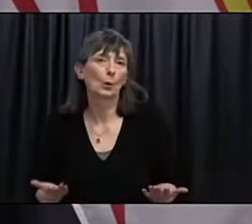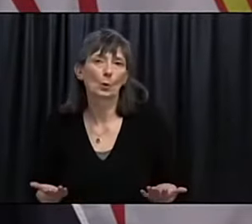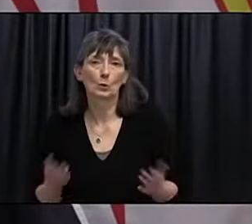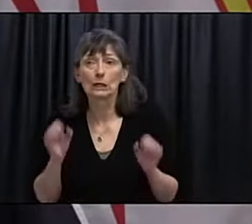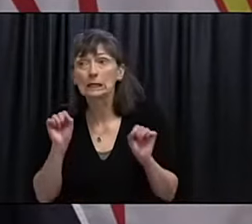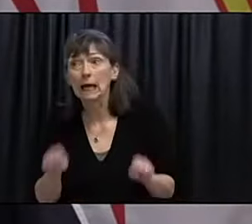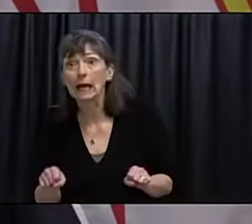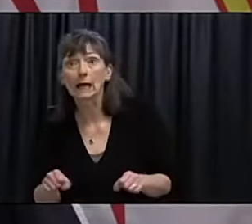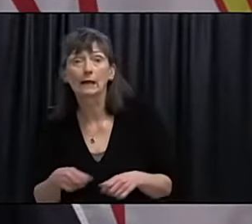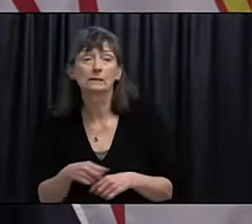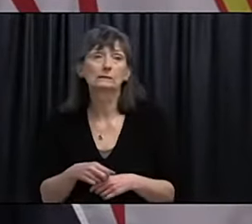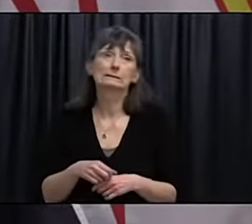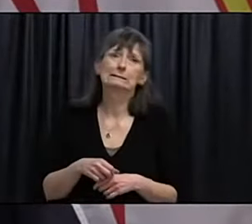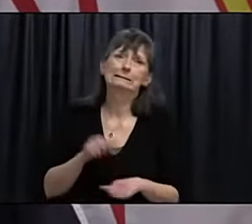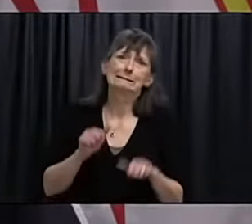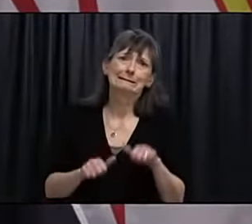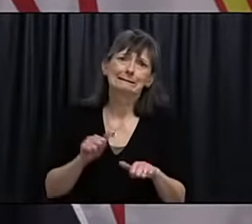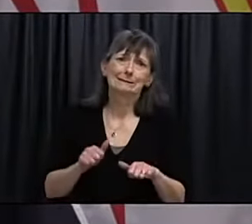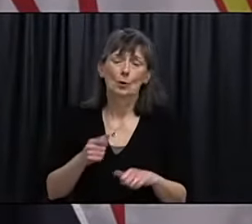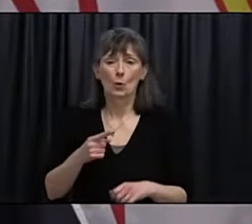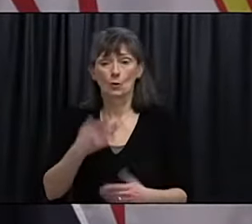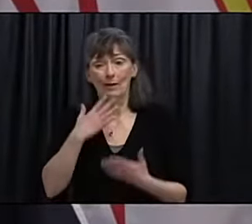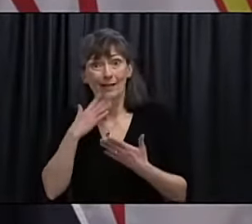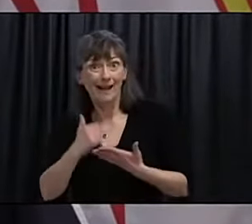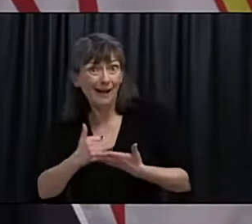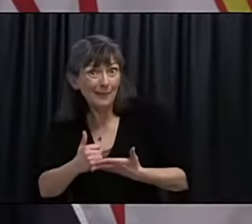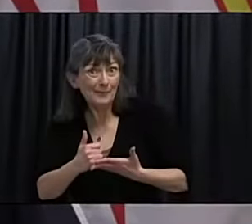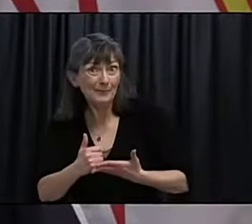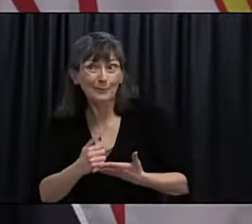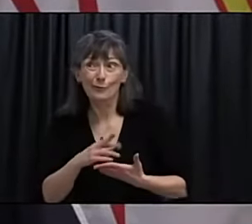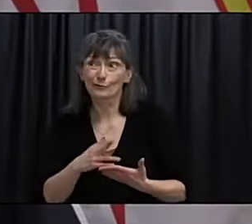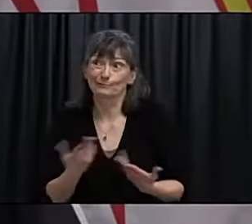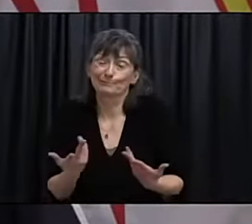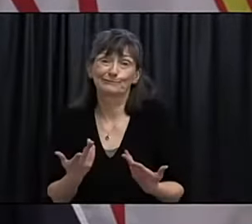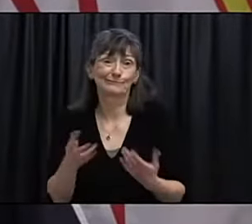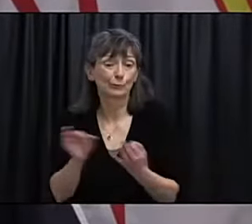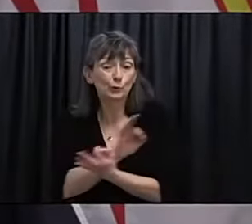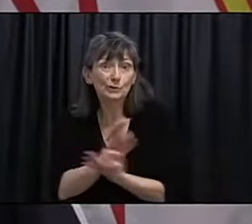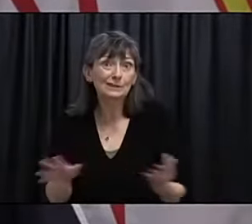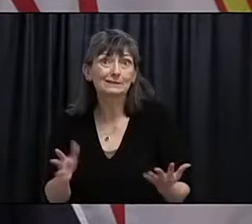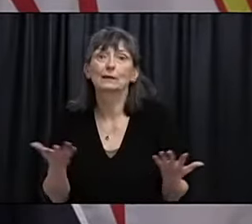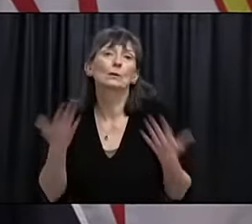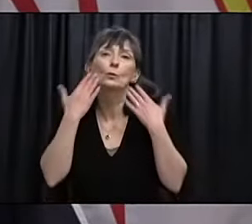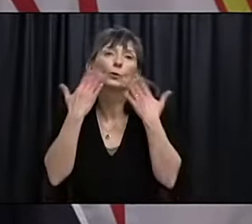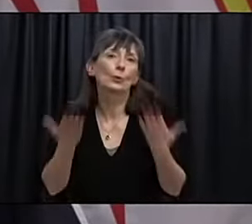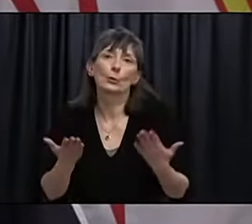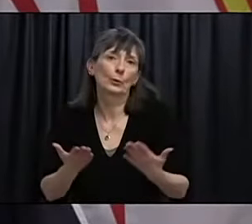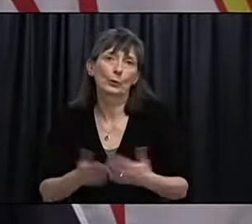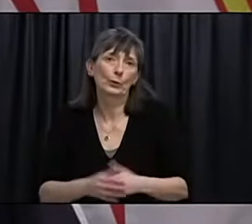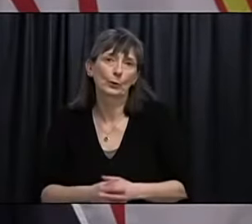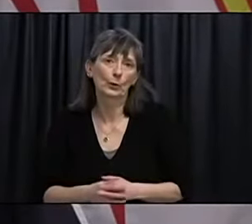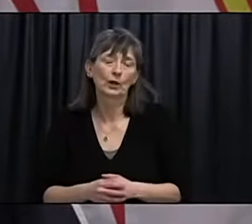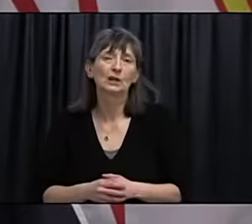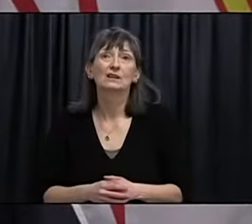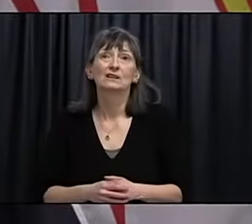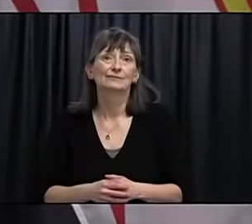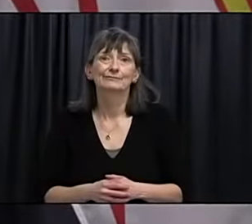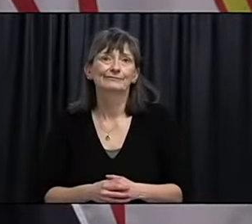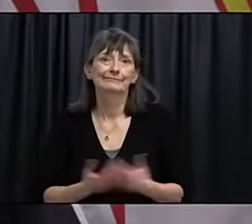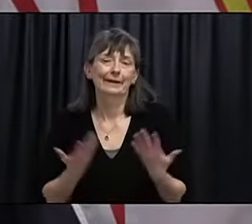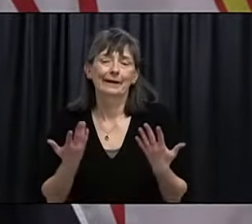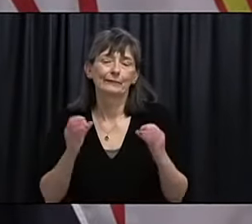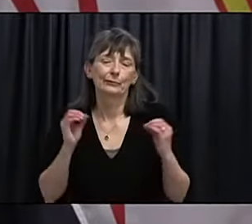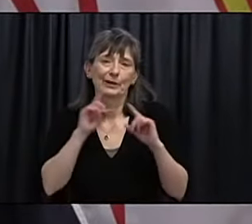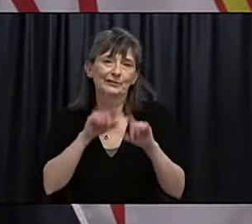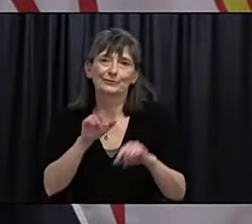if it can happen, or, you know, if it's beneficial for that to happen, it's difficult to know at this point. So I guess there really isn't an